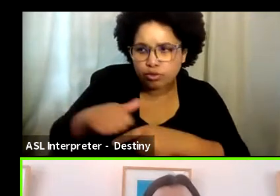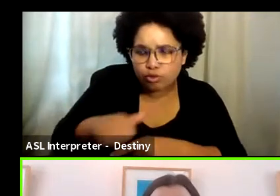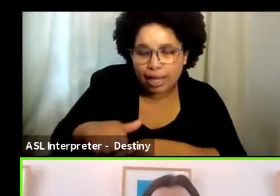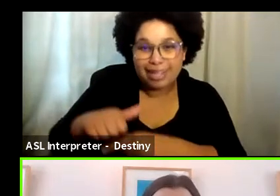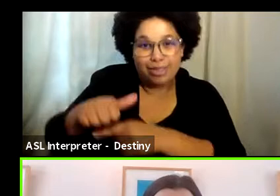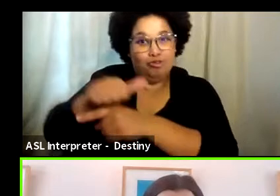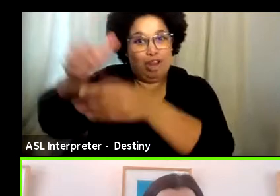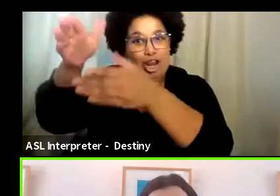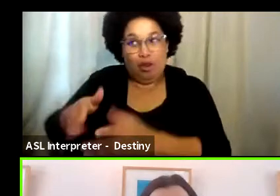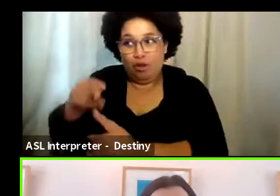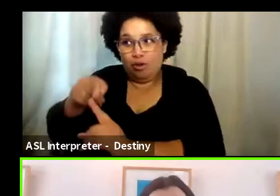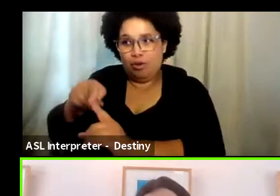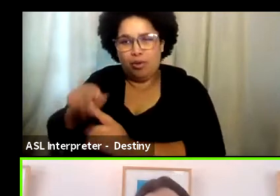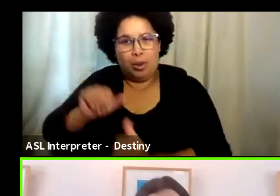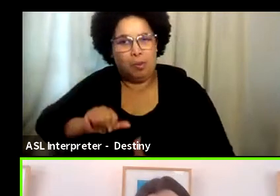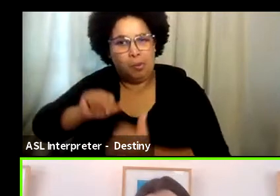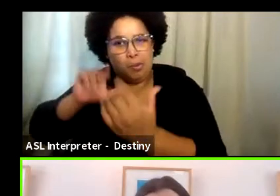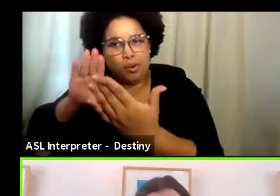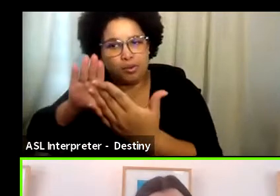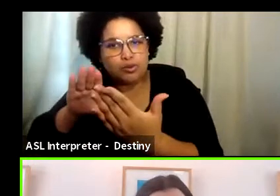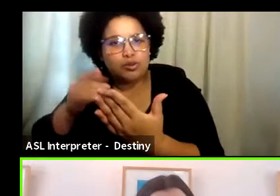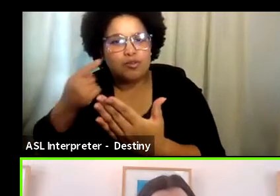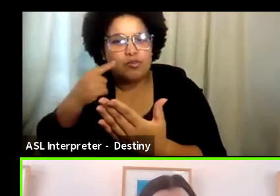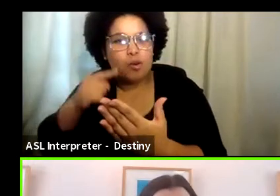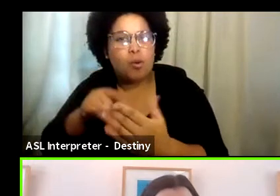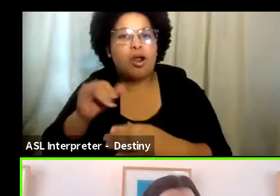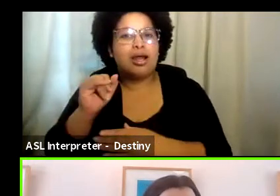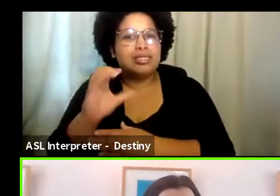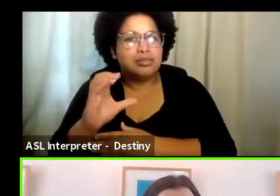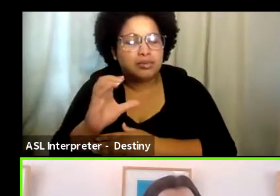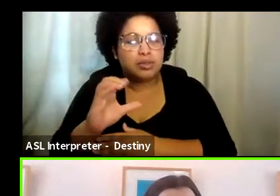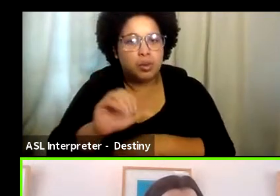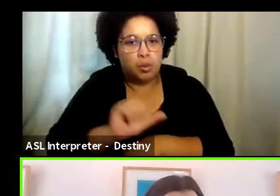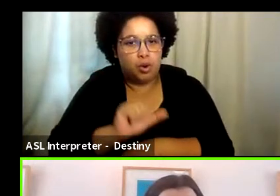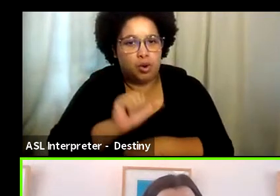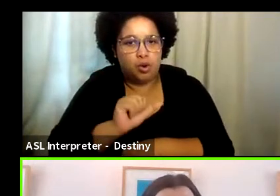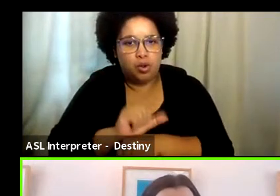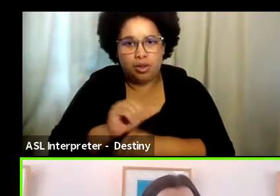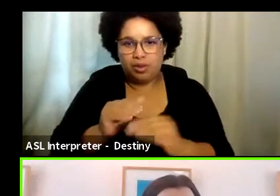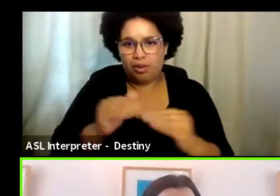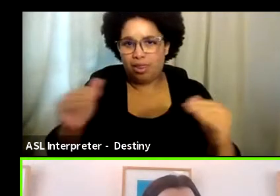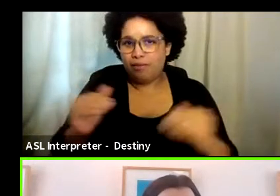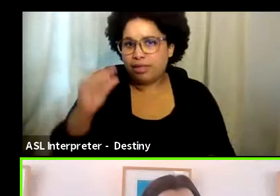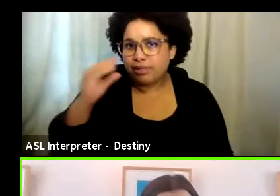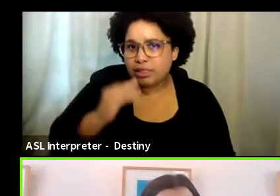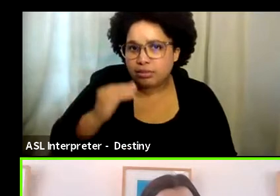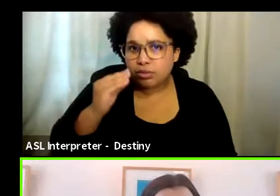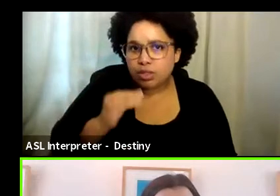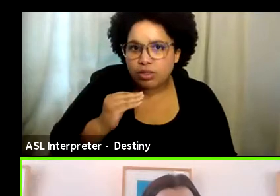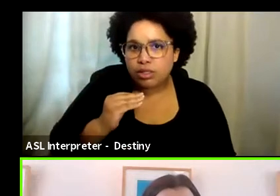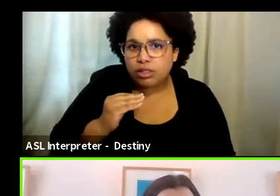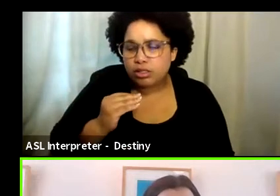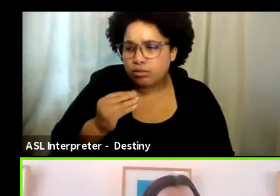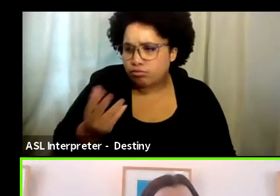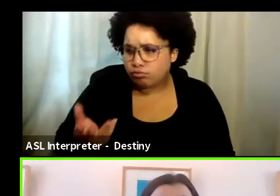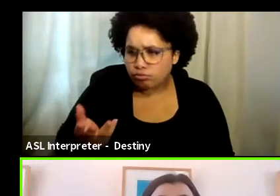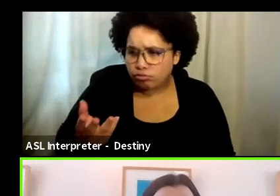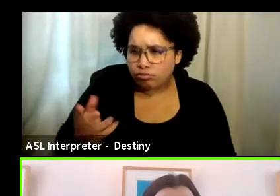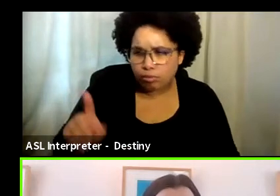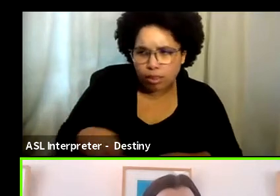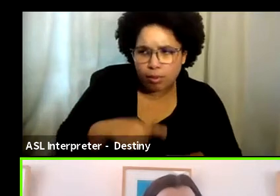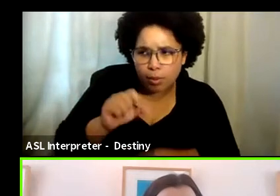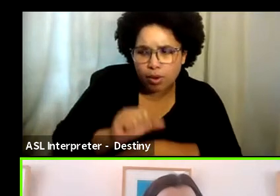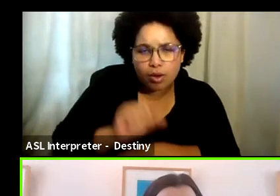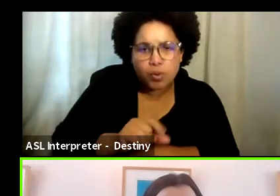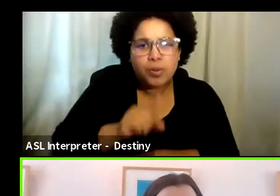Um, what is their approach to intimacy coordination work? Um, what is their level of experience with working as an intimacy coordinator? And get